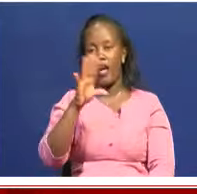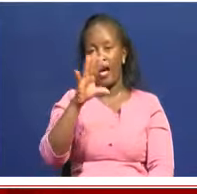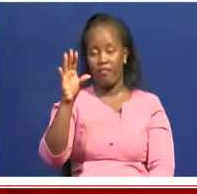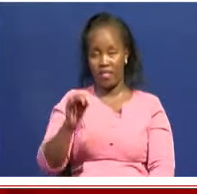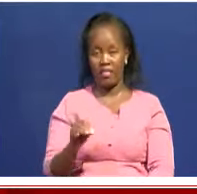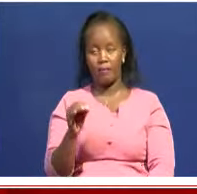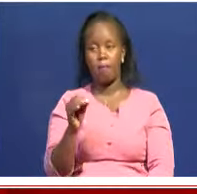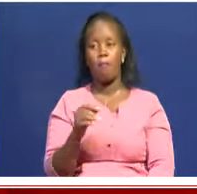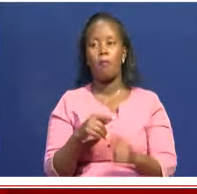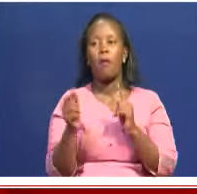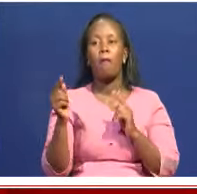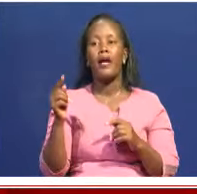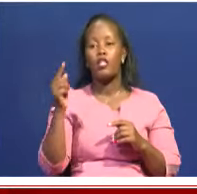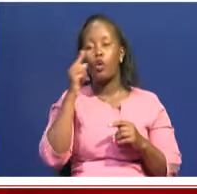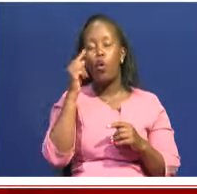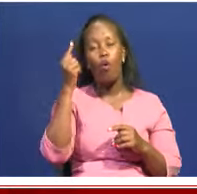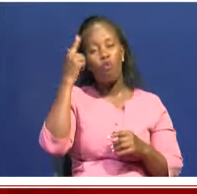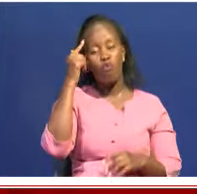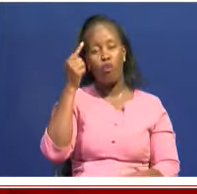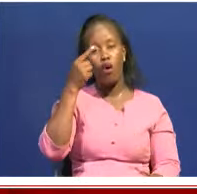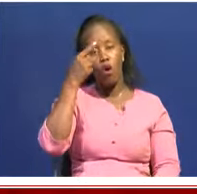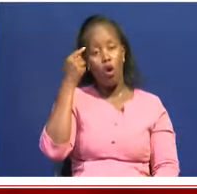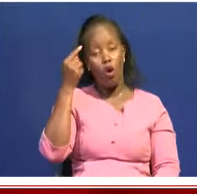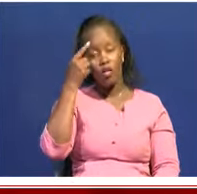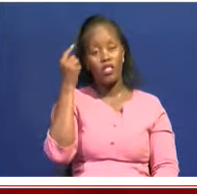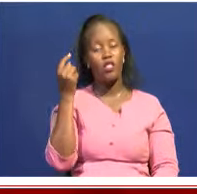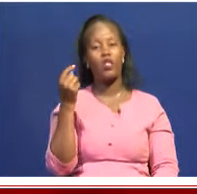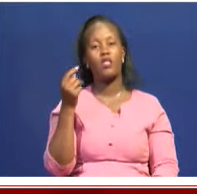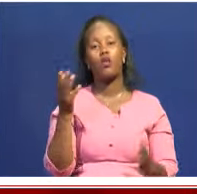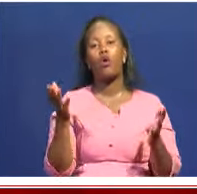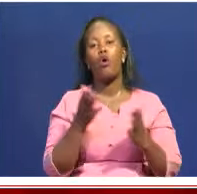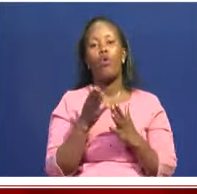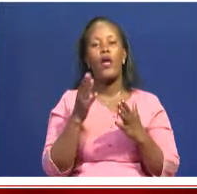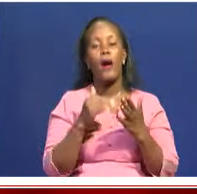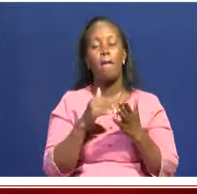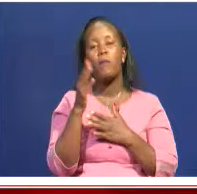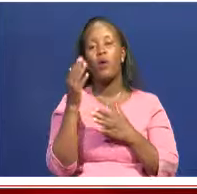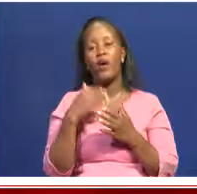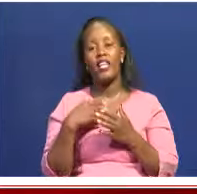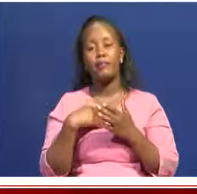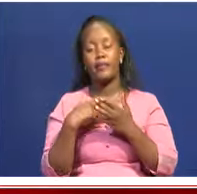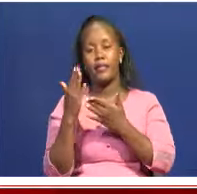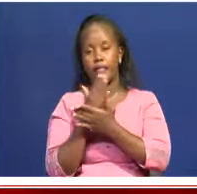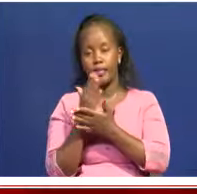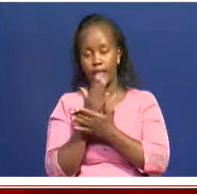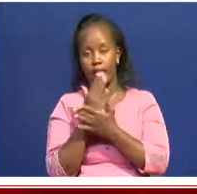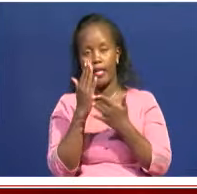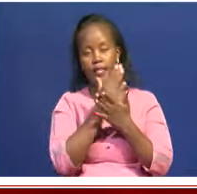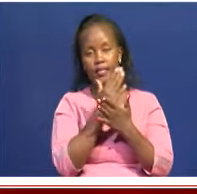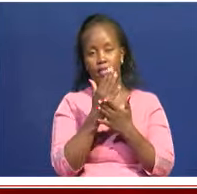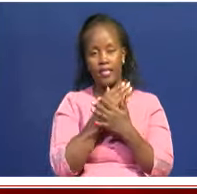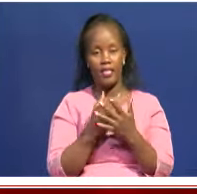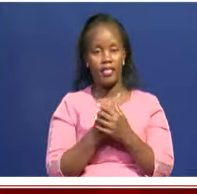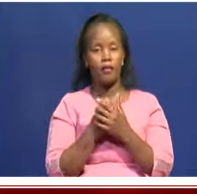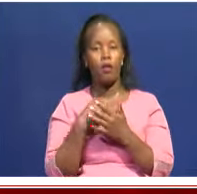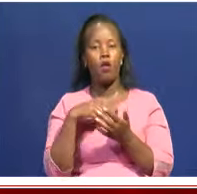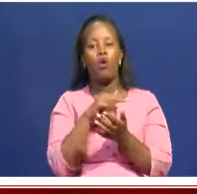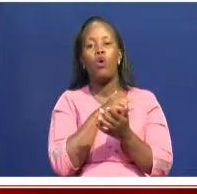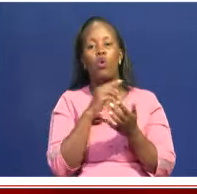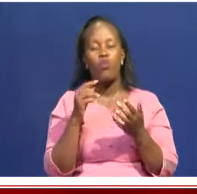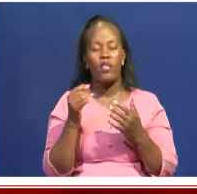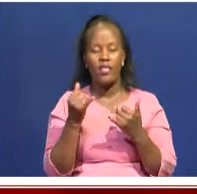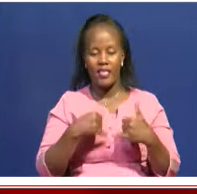origins means the original home of humanity is Kenya. So, what we're doing is coming up with a state-of-the-art